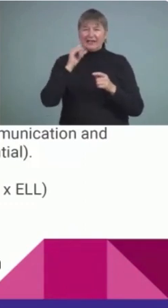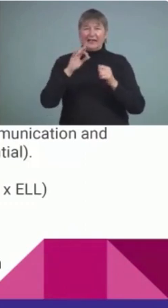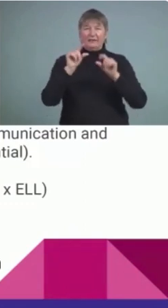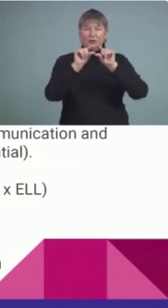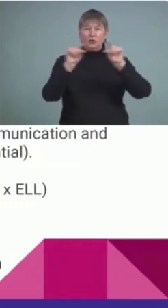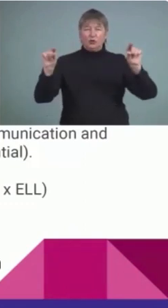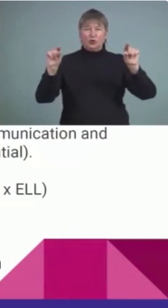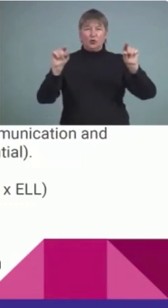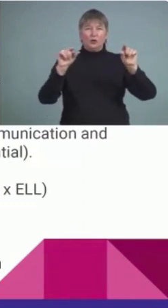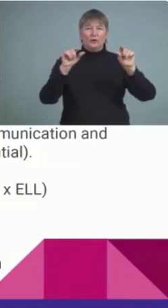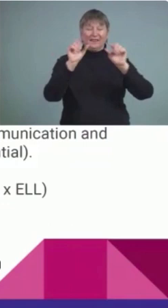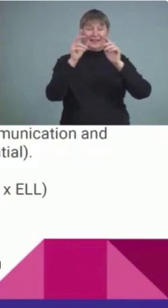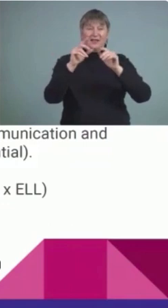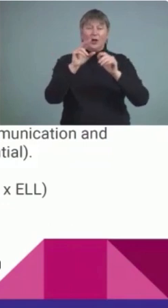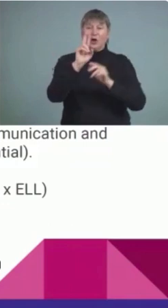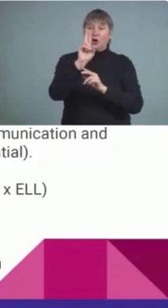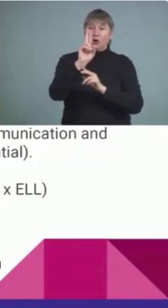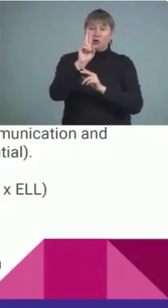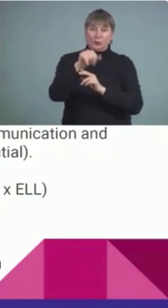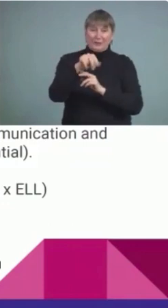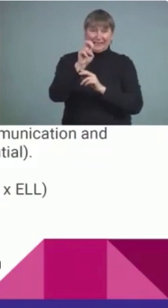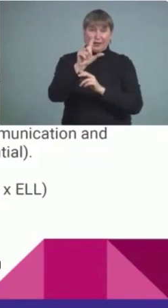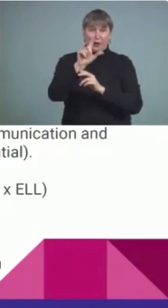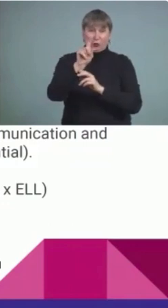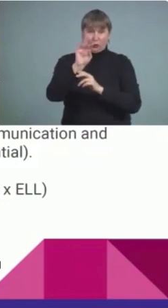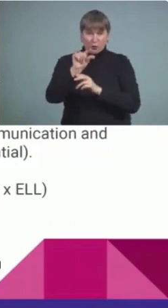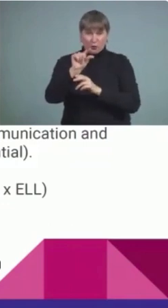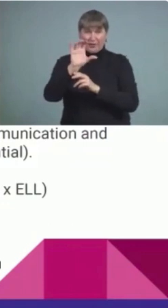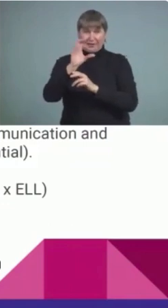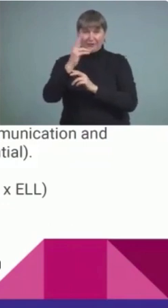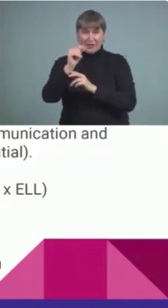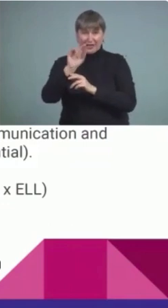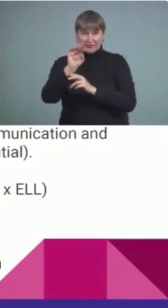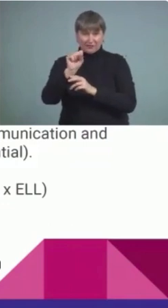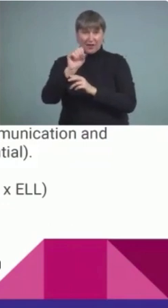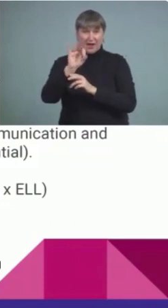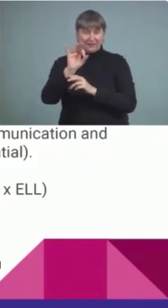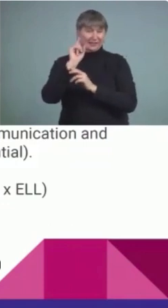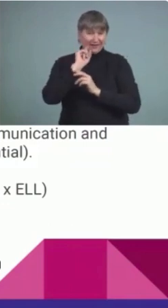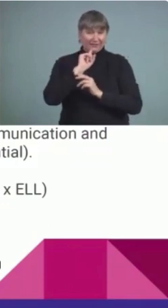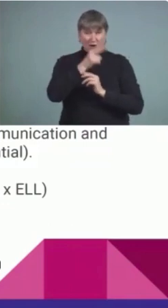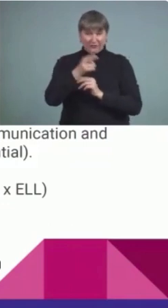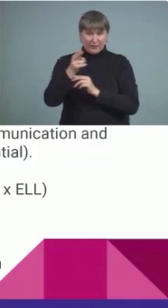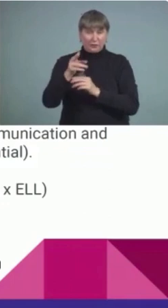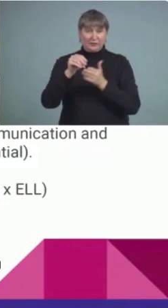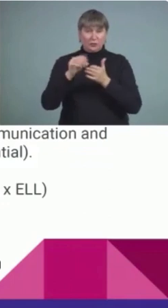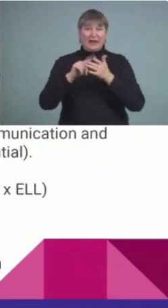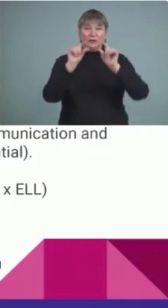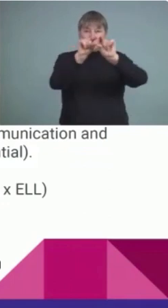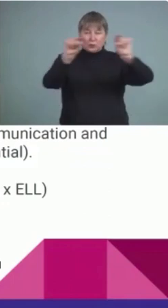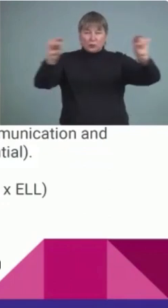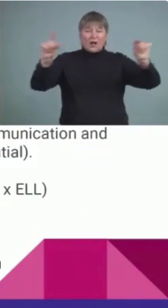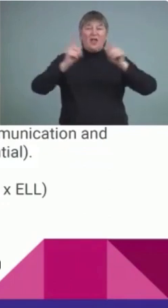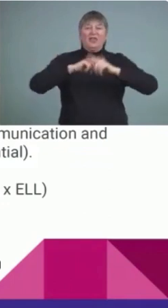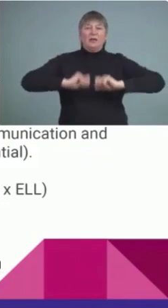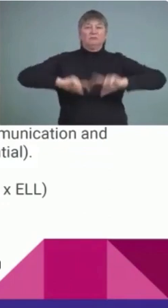this title, the unique learner challenges of deaf and hard of hearing students, you'll be able to get our